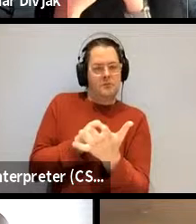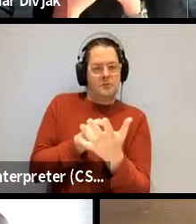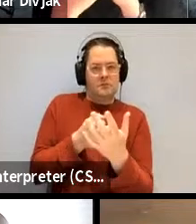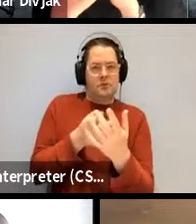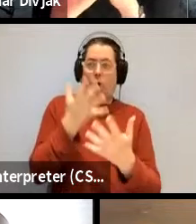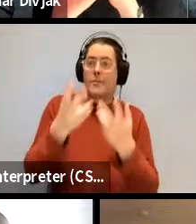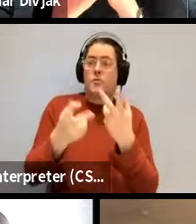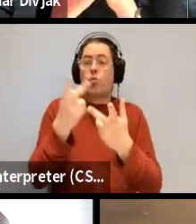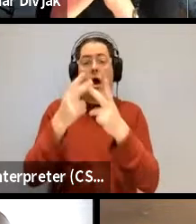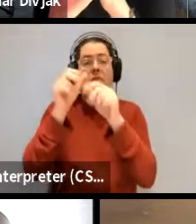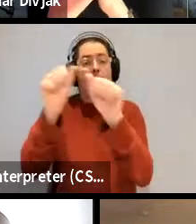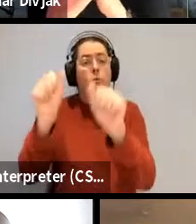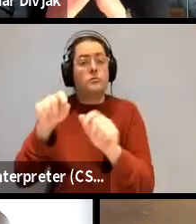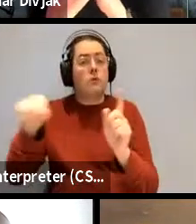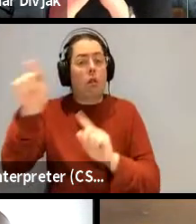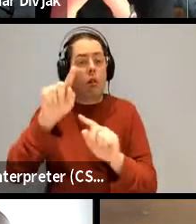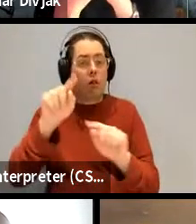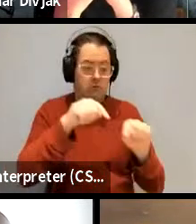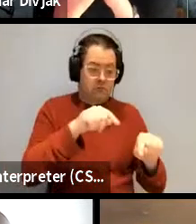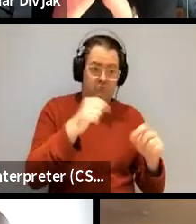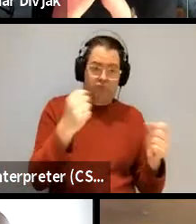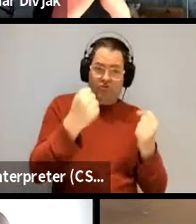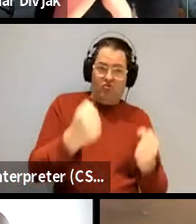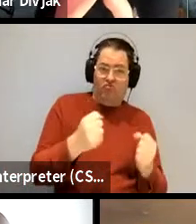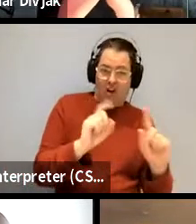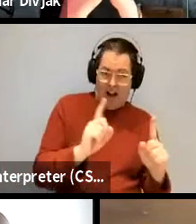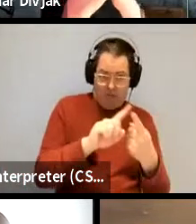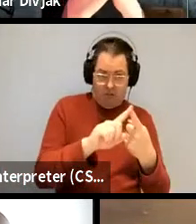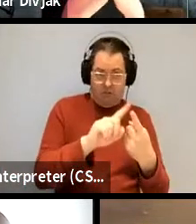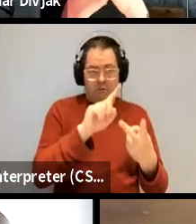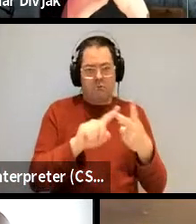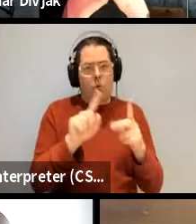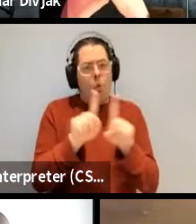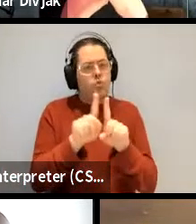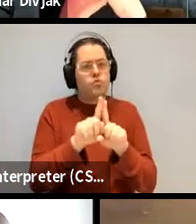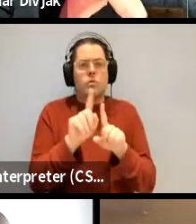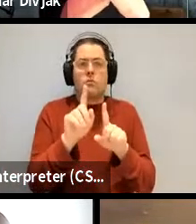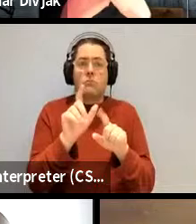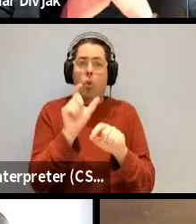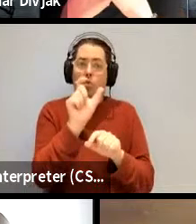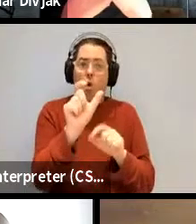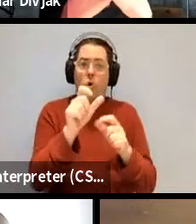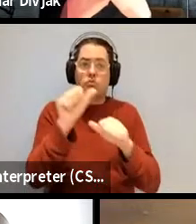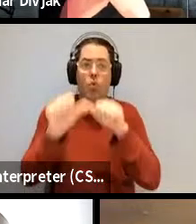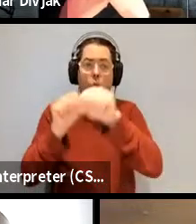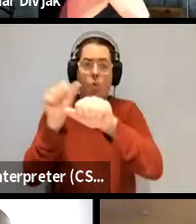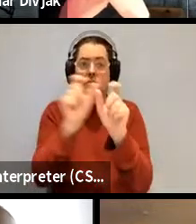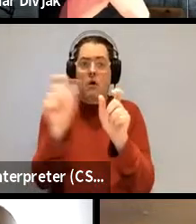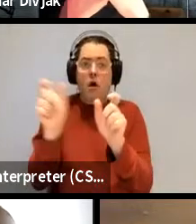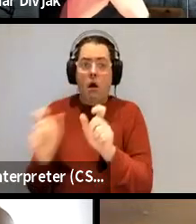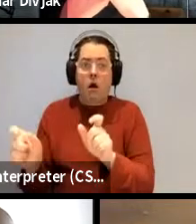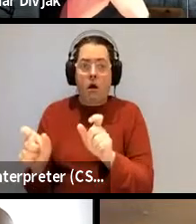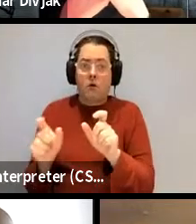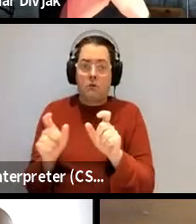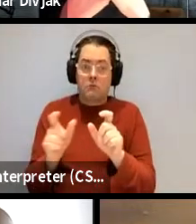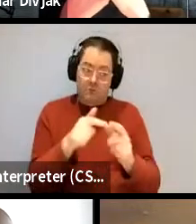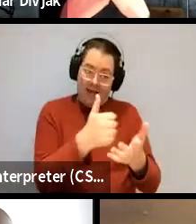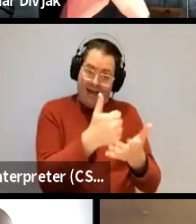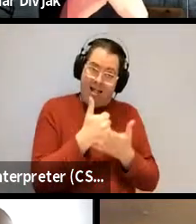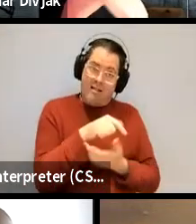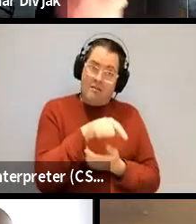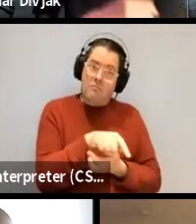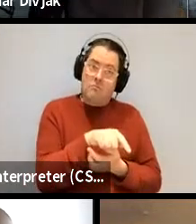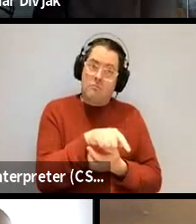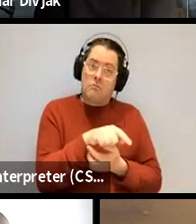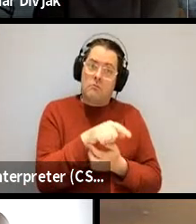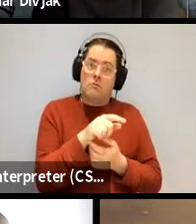to for instance learning things like word order is that like or and and multiple i don't know sort